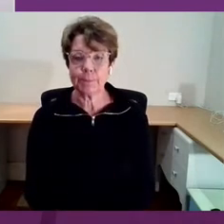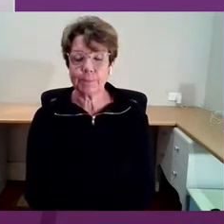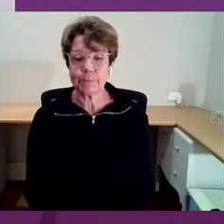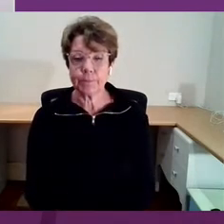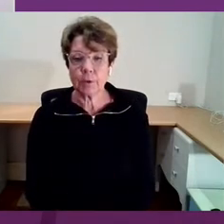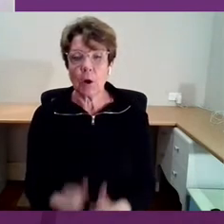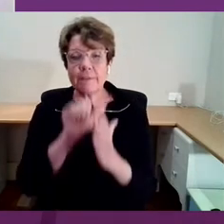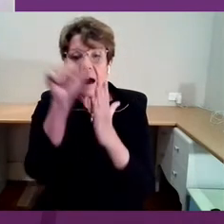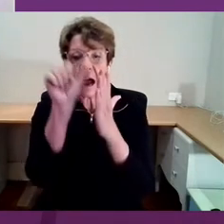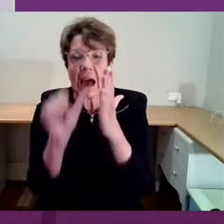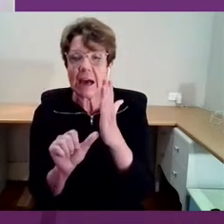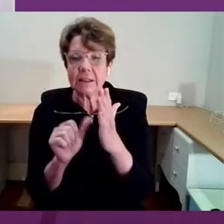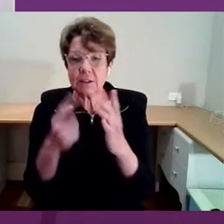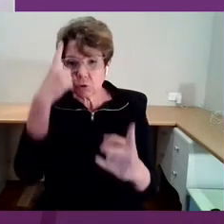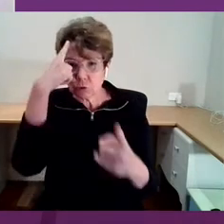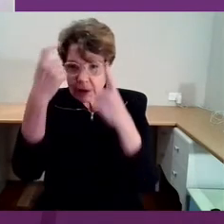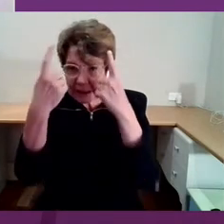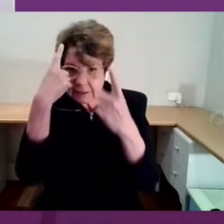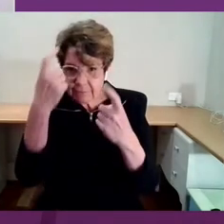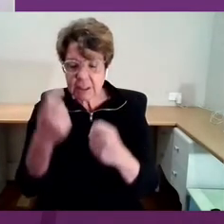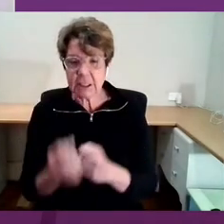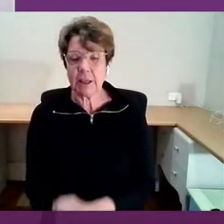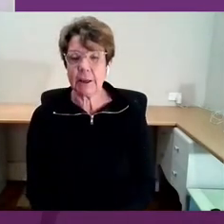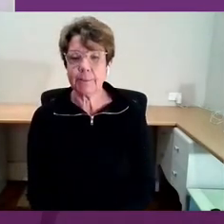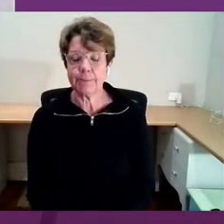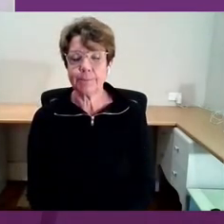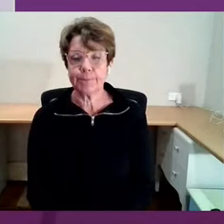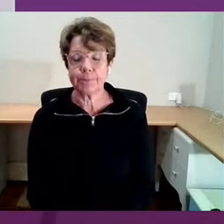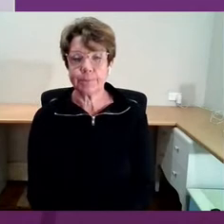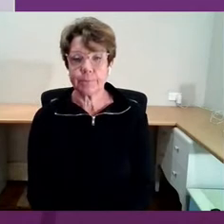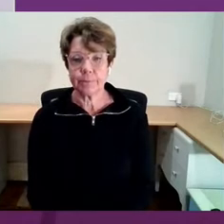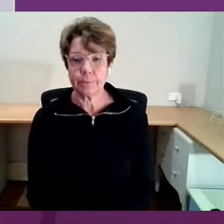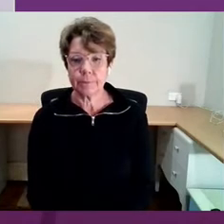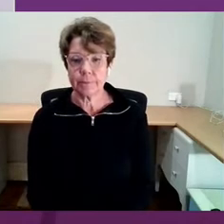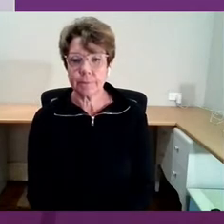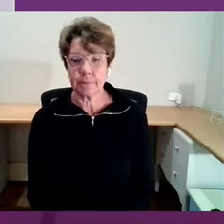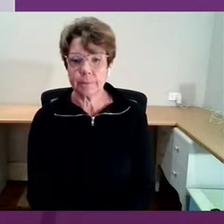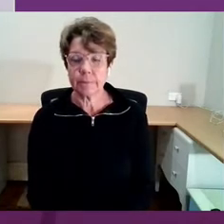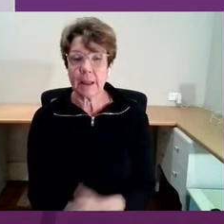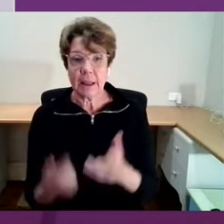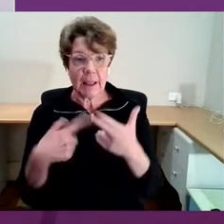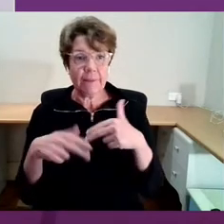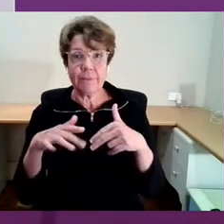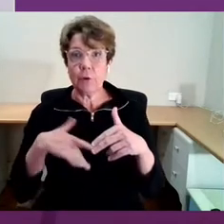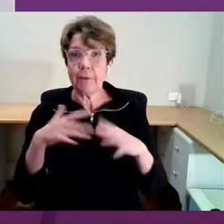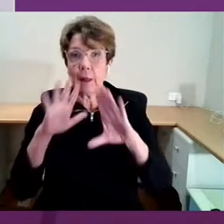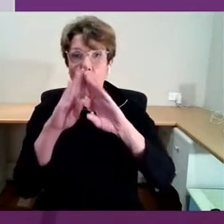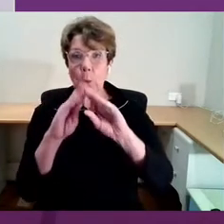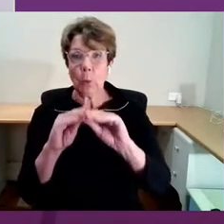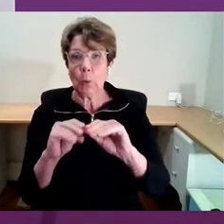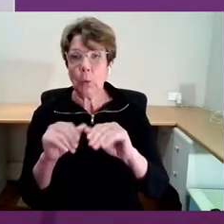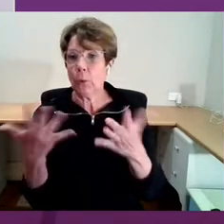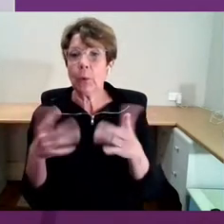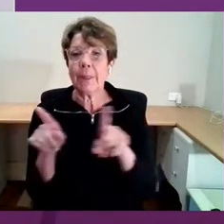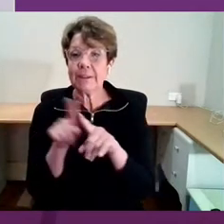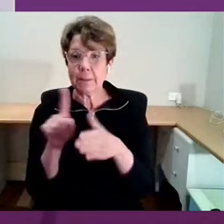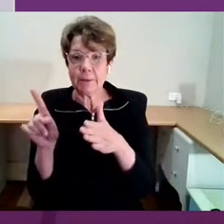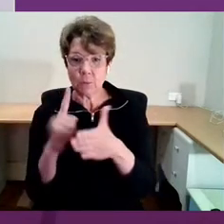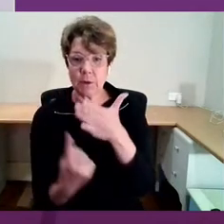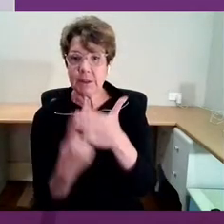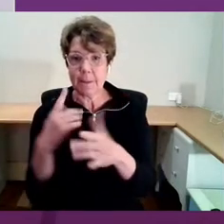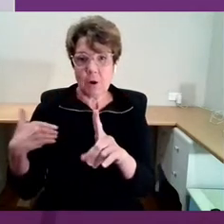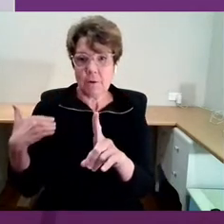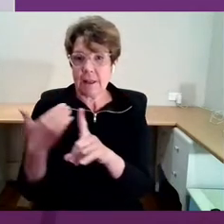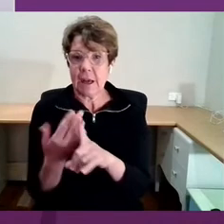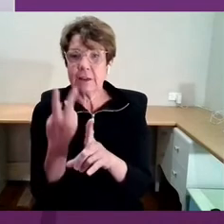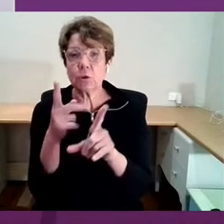creativity when you feel its absence in the extraordinary challenges of the last couple of years. Thank you again.